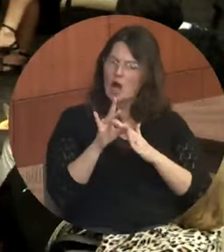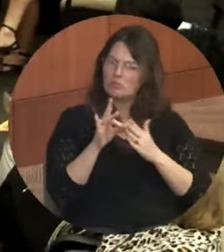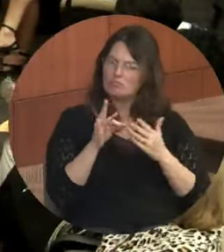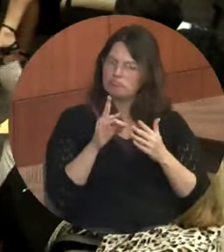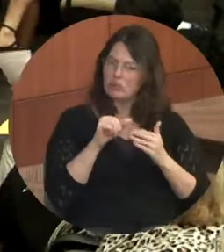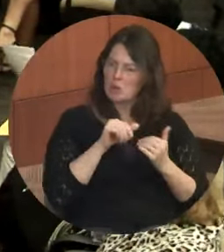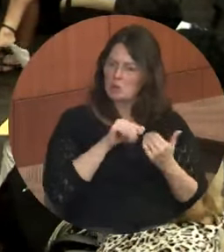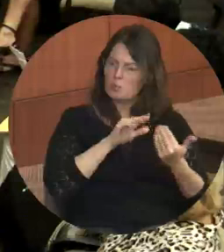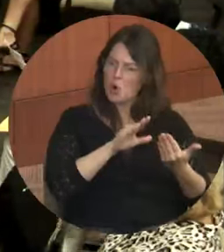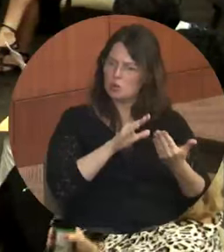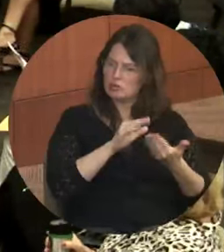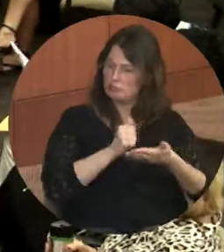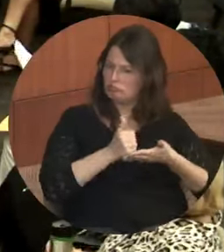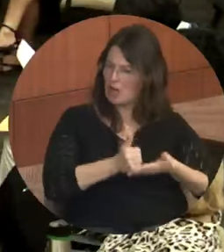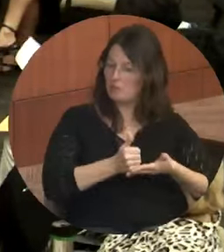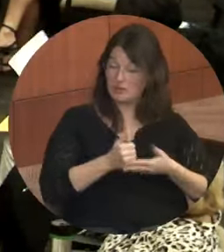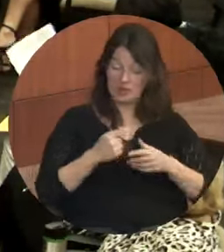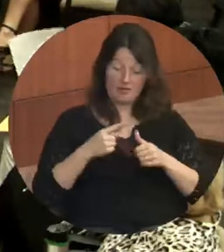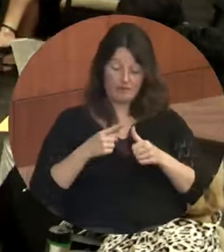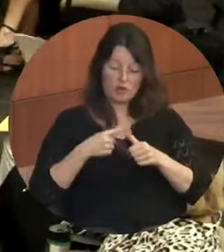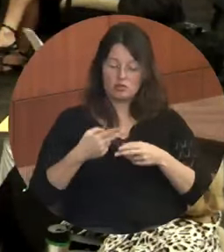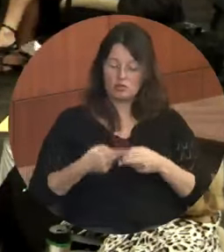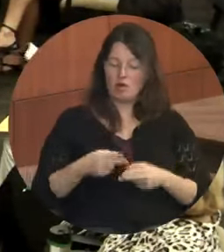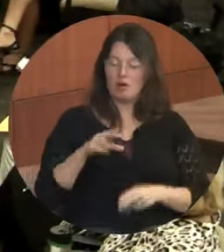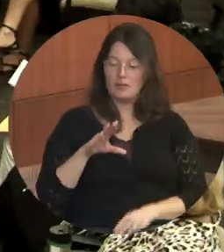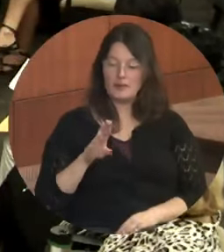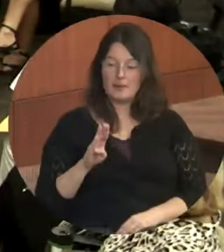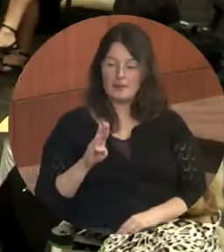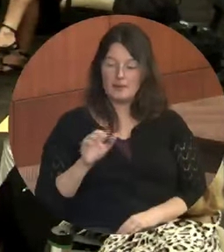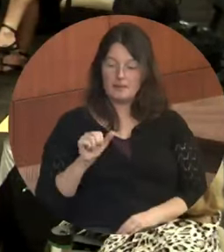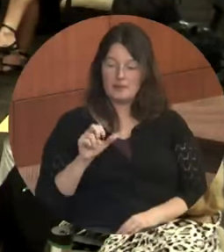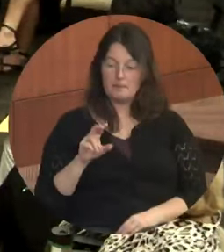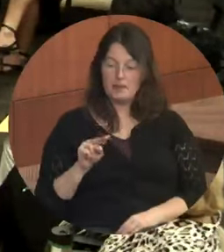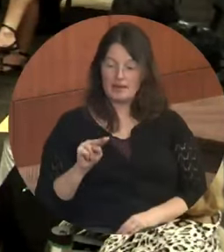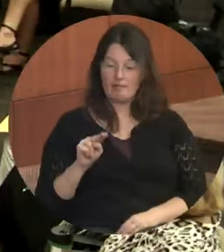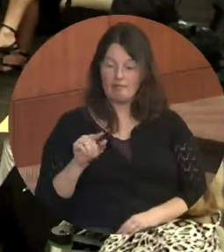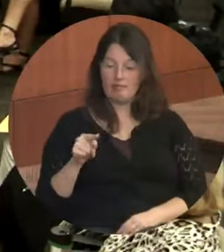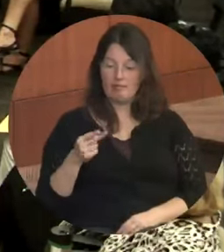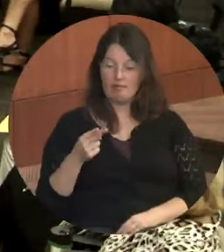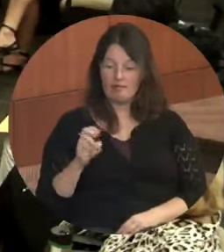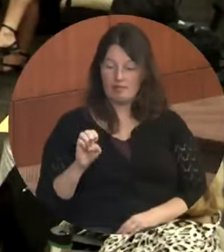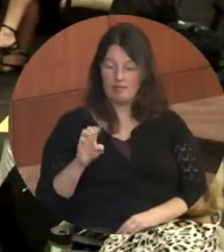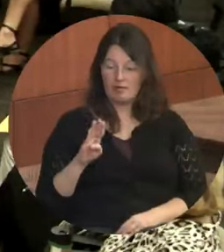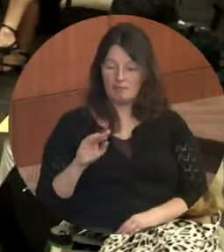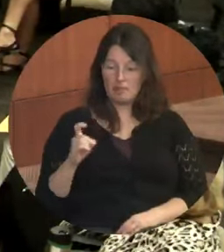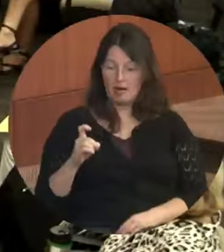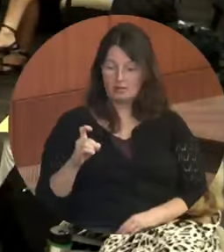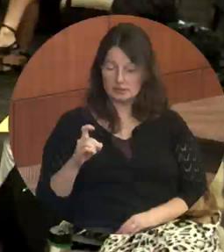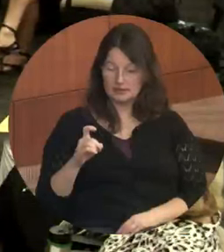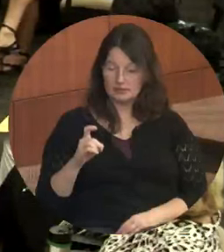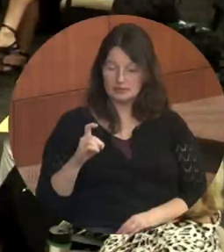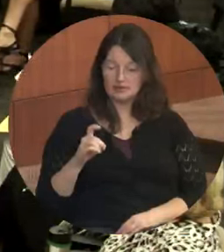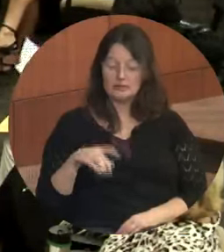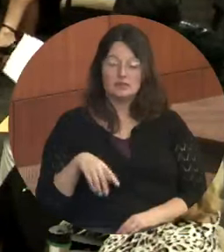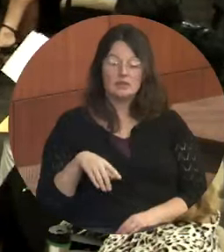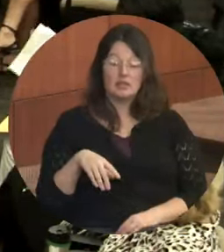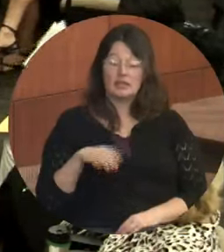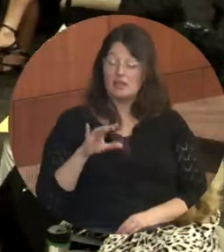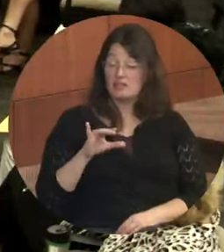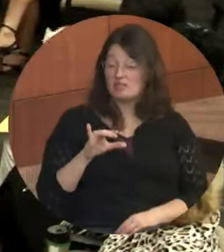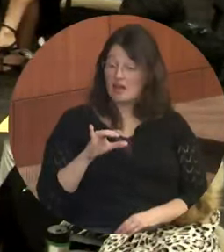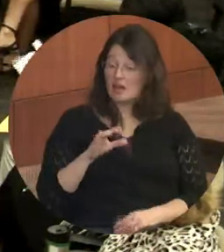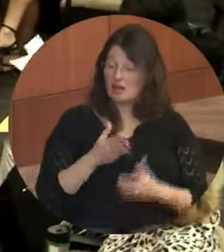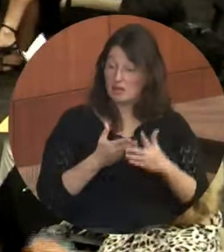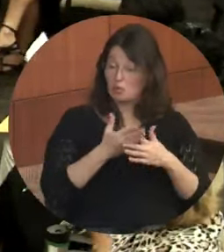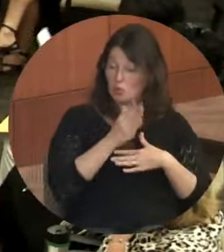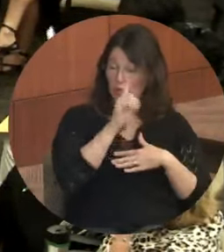and ban the box is what it's commonly referred to and it came through the mayor's violence task force work and for